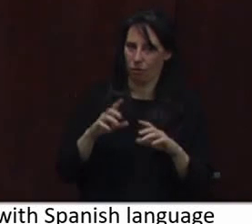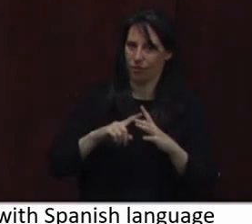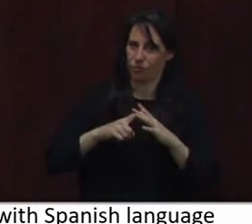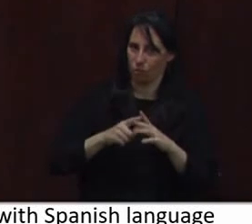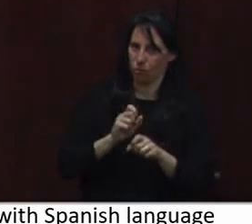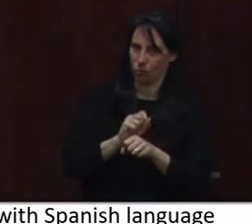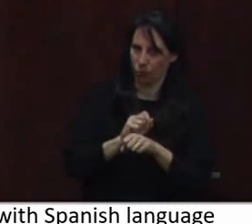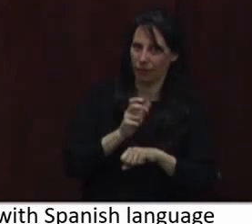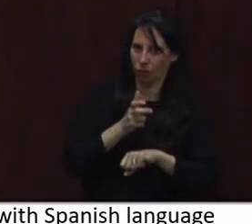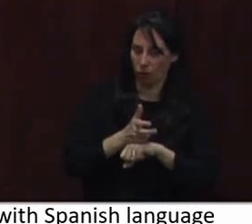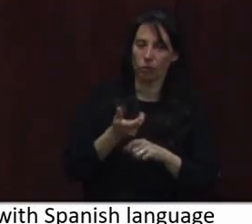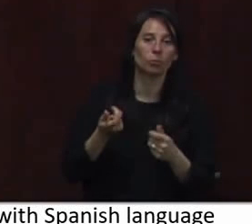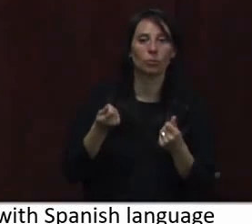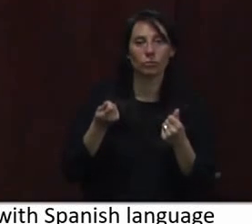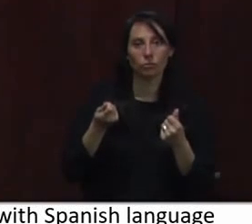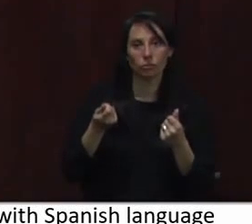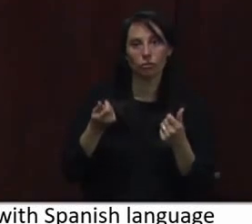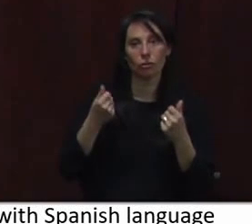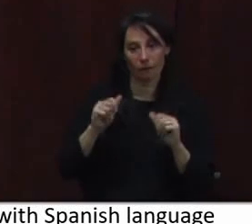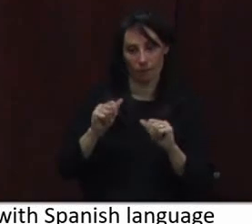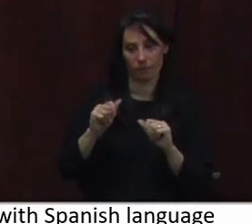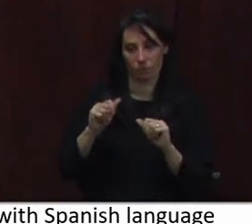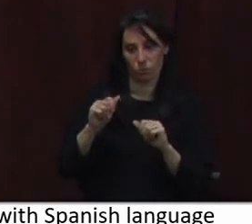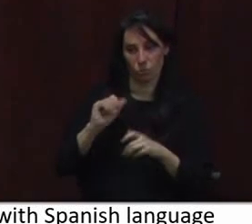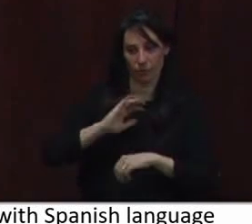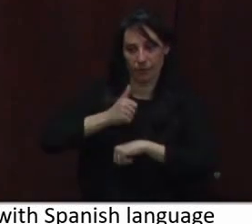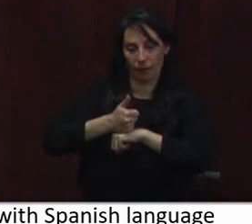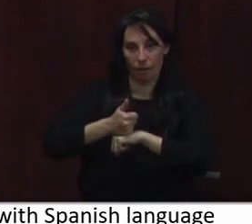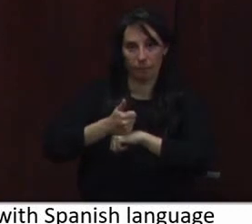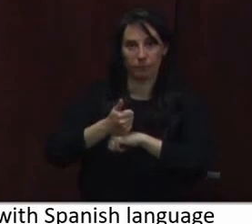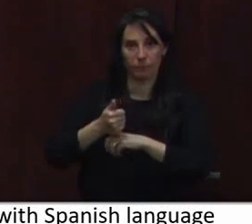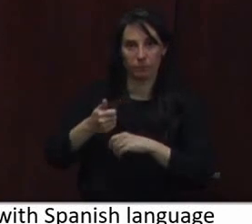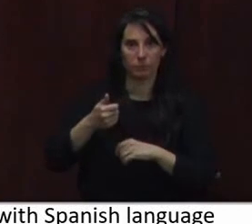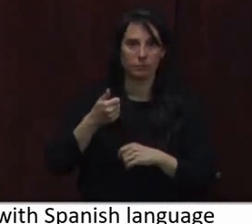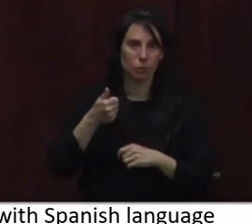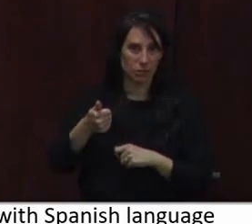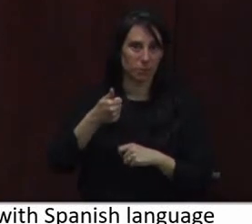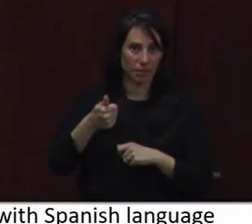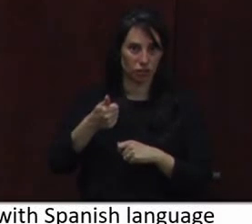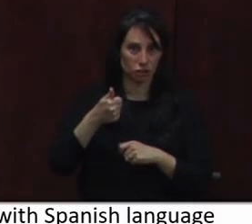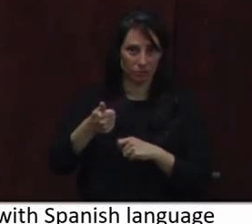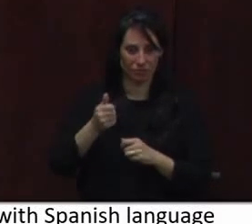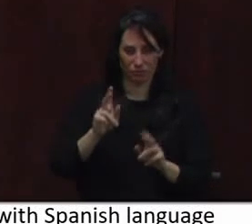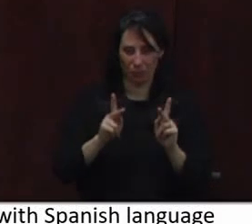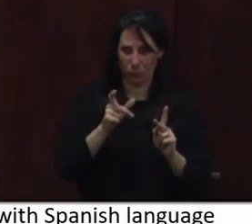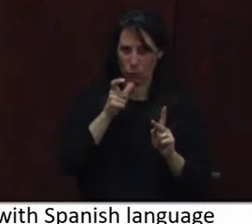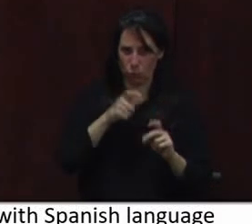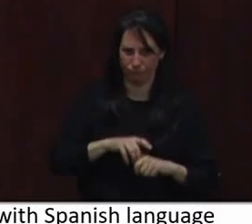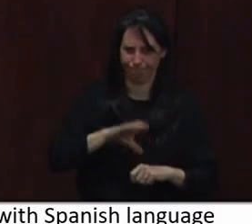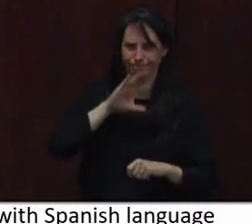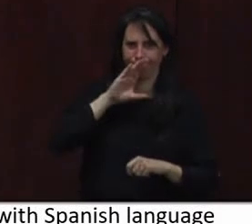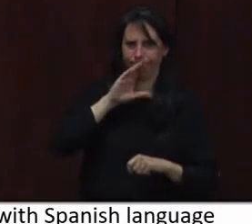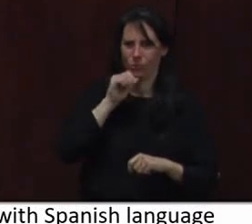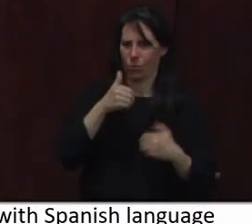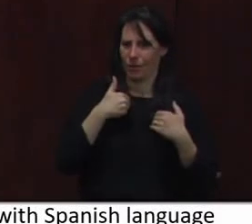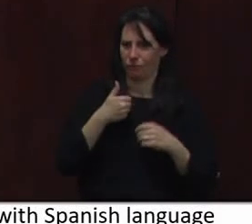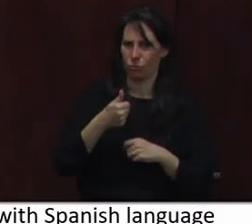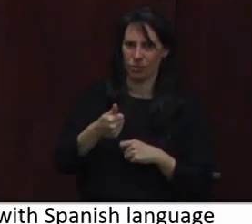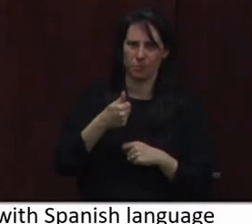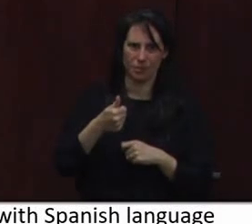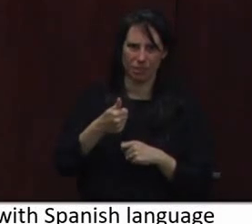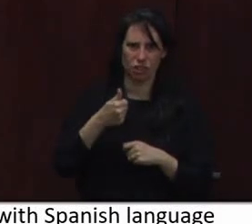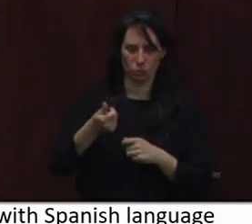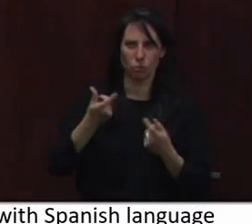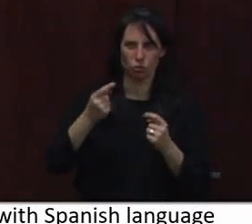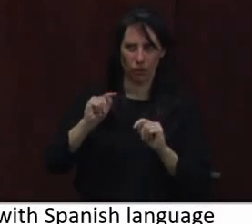identifying or supporting, through mountain mobility, the transportation hurdle. We know that transportation is one of the four